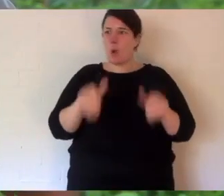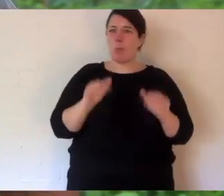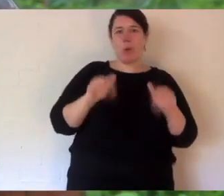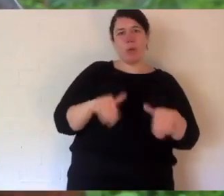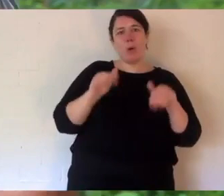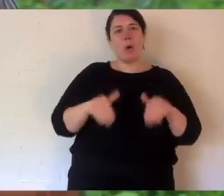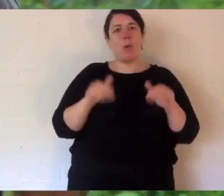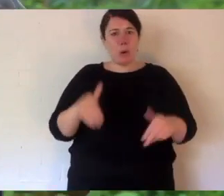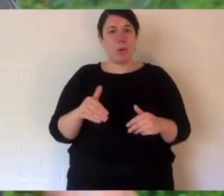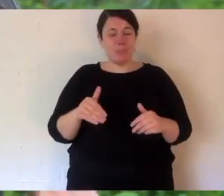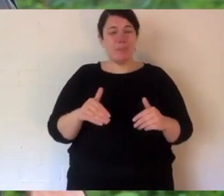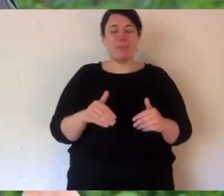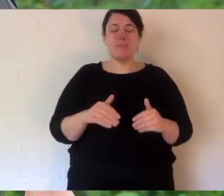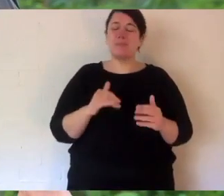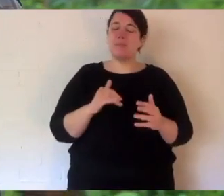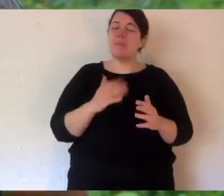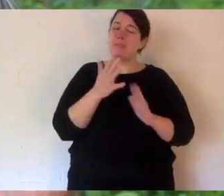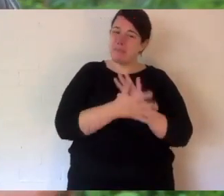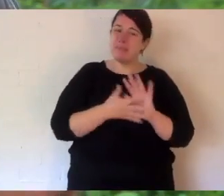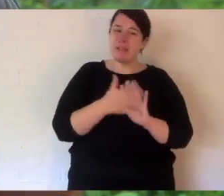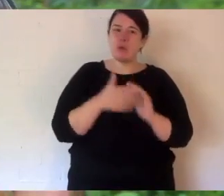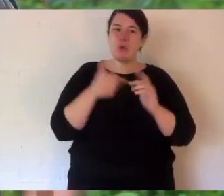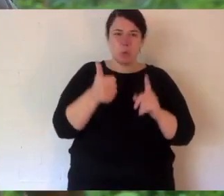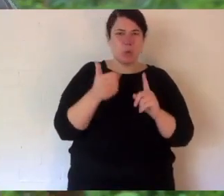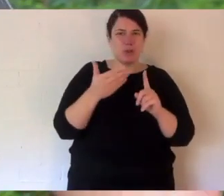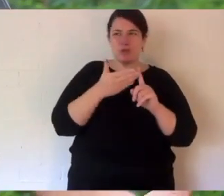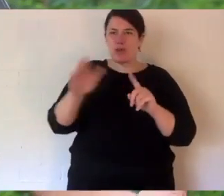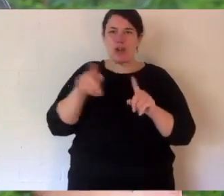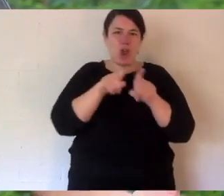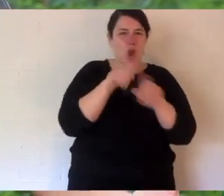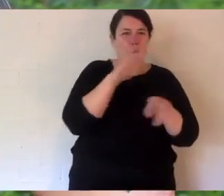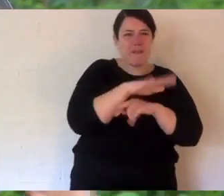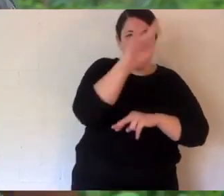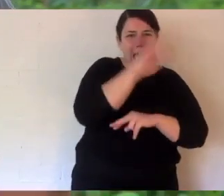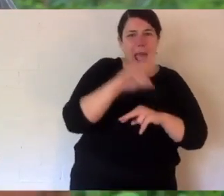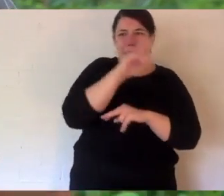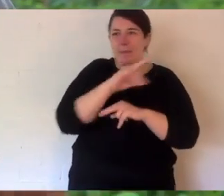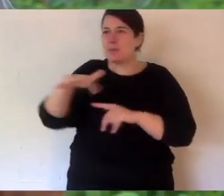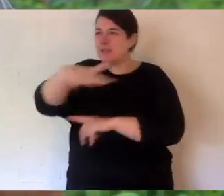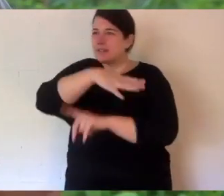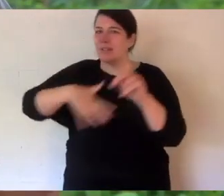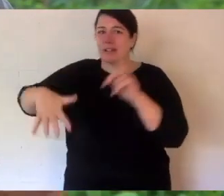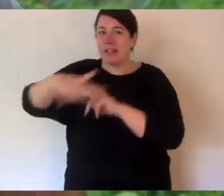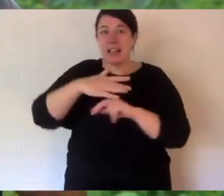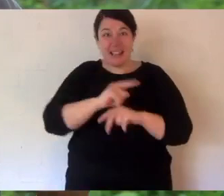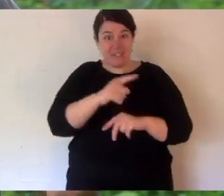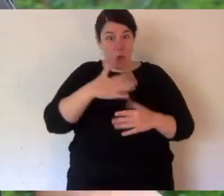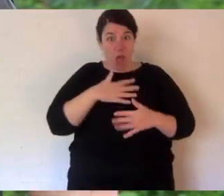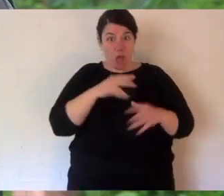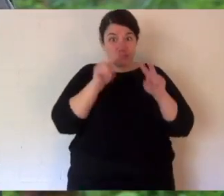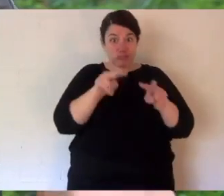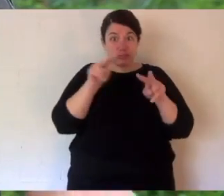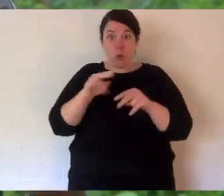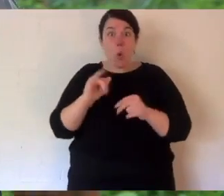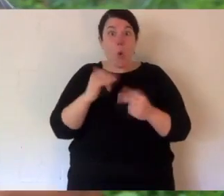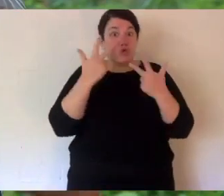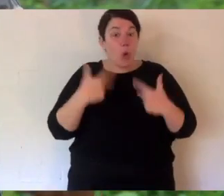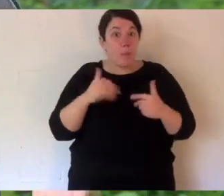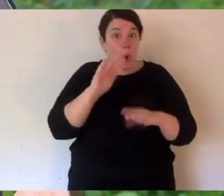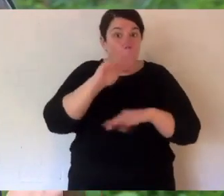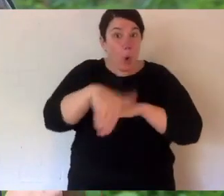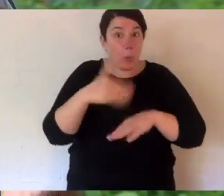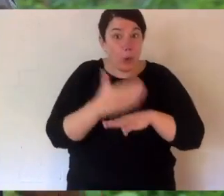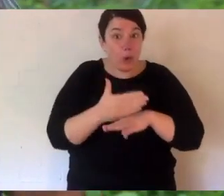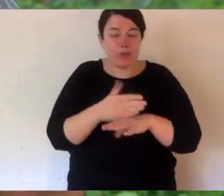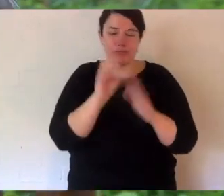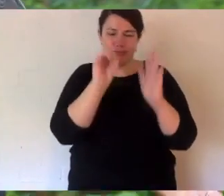moment like you probably do too. So this is a great distraction for us and hopefully you. If you like what you've seen or want to show me